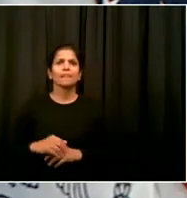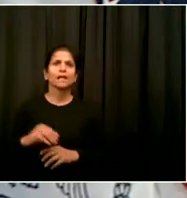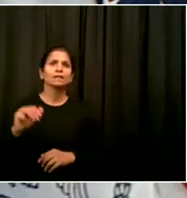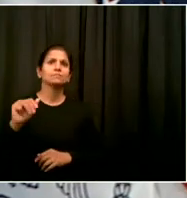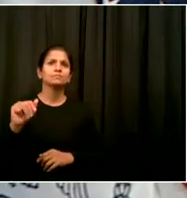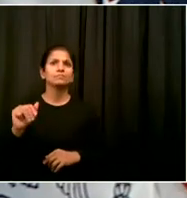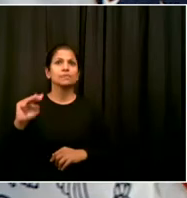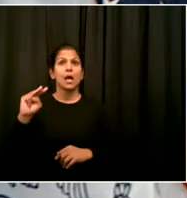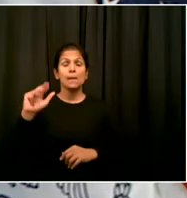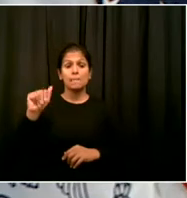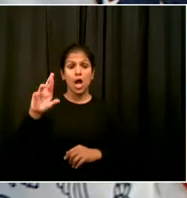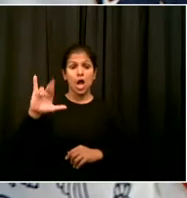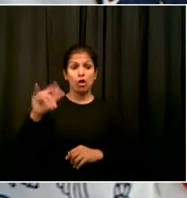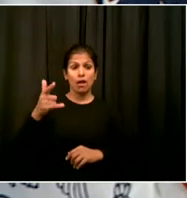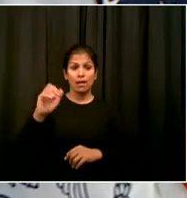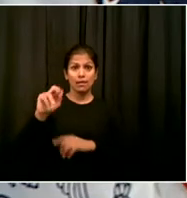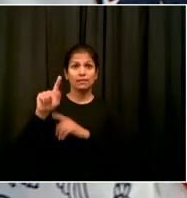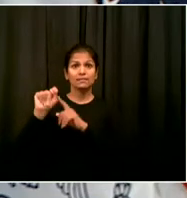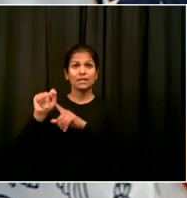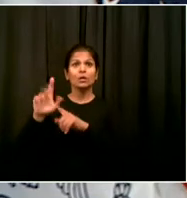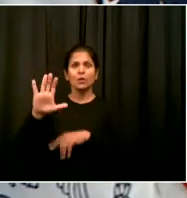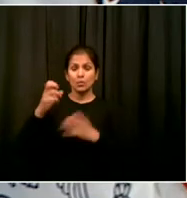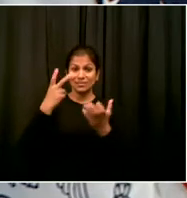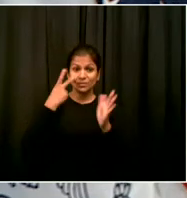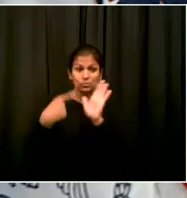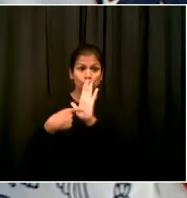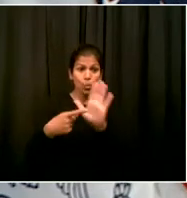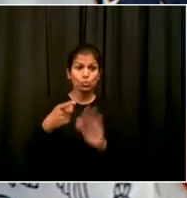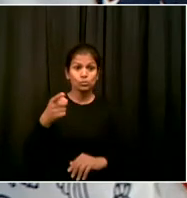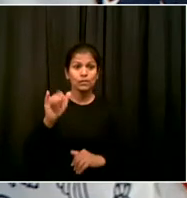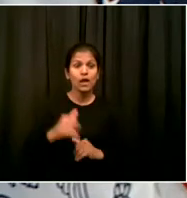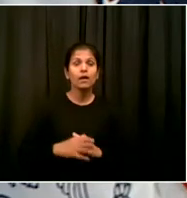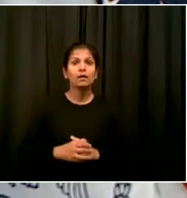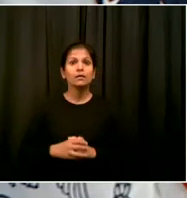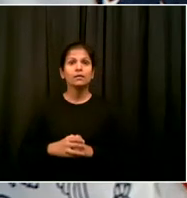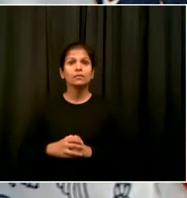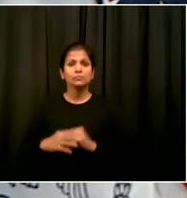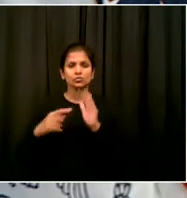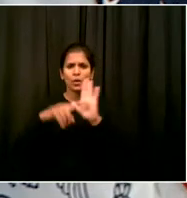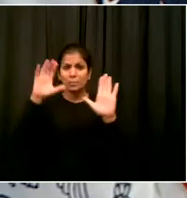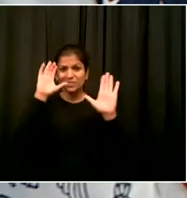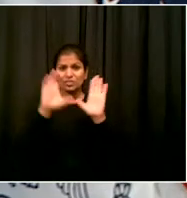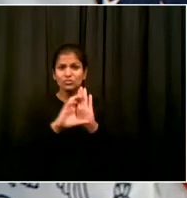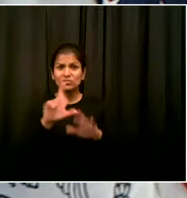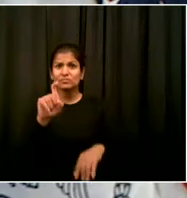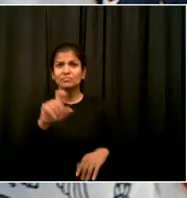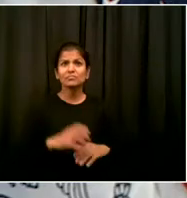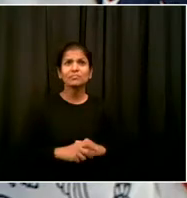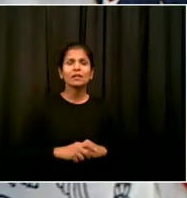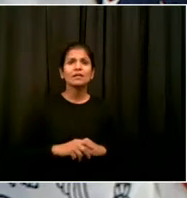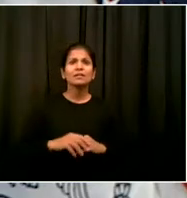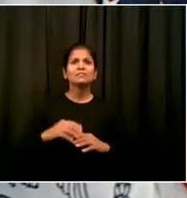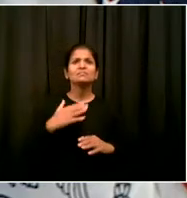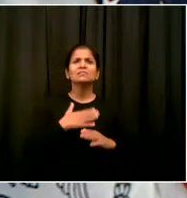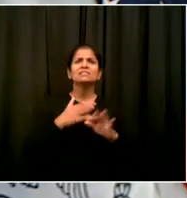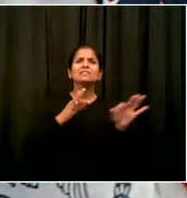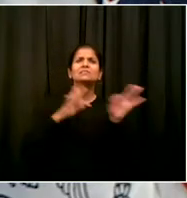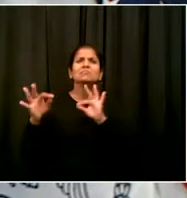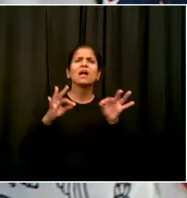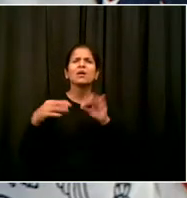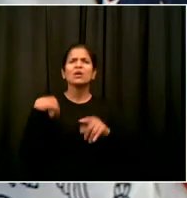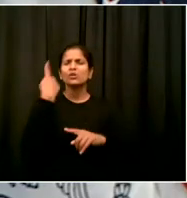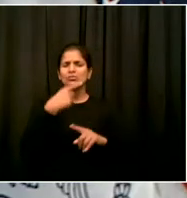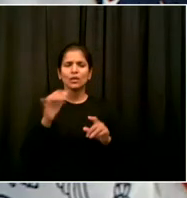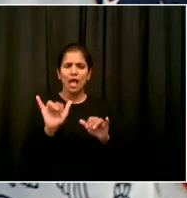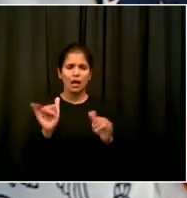sidewalk layout. Can you speak to that and safety considerations? Perfect. So the focus of this program is sidewalk